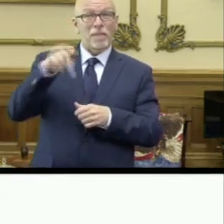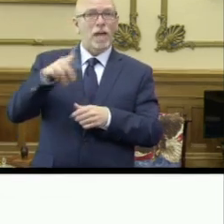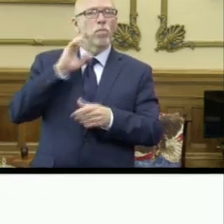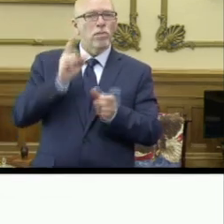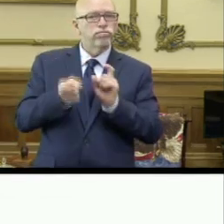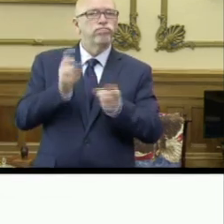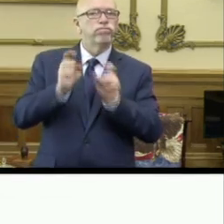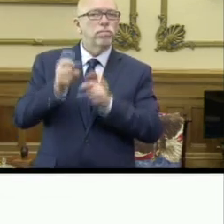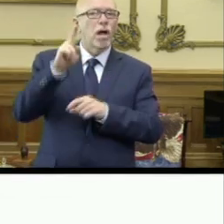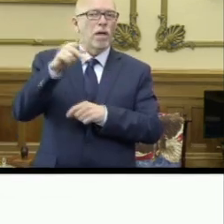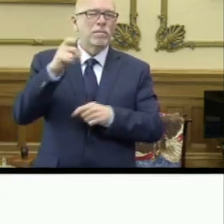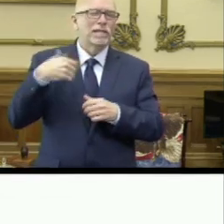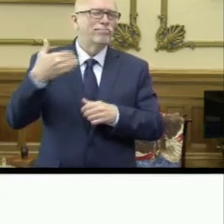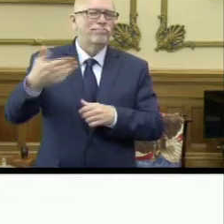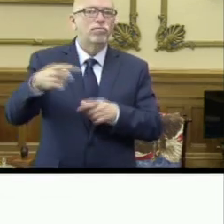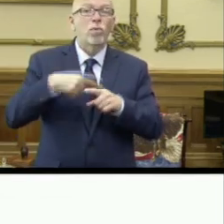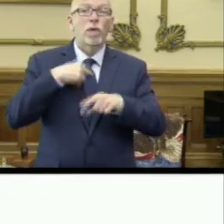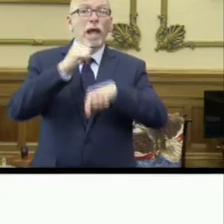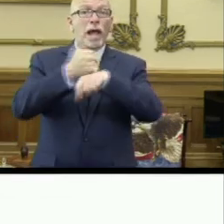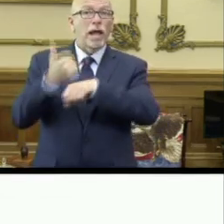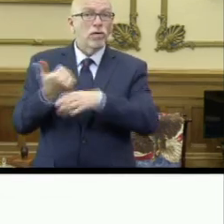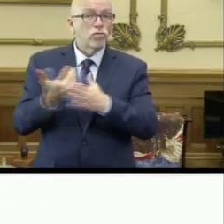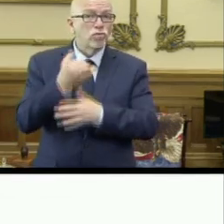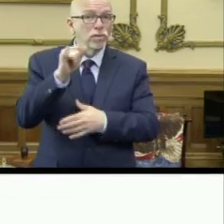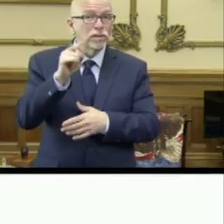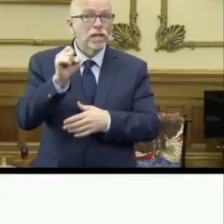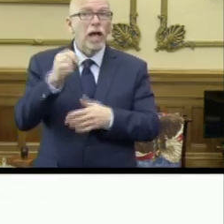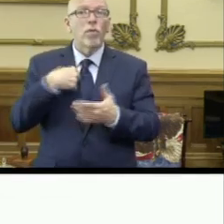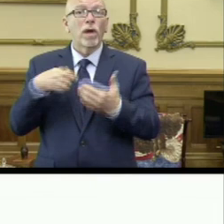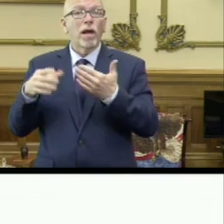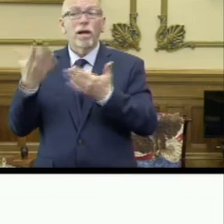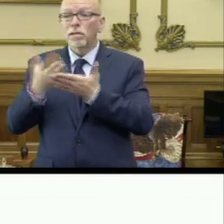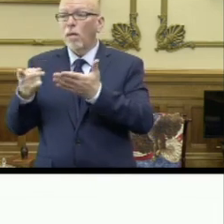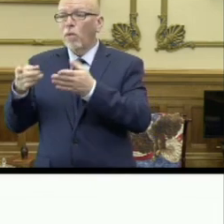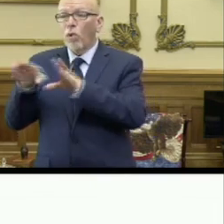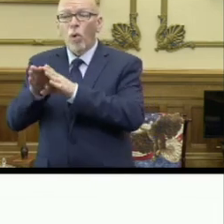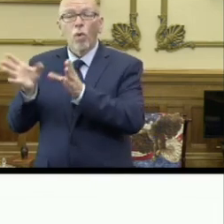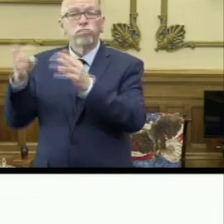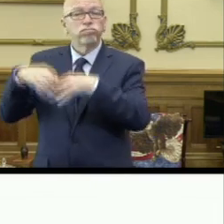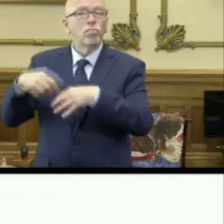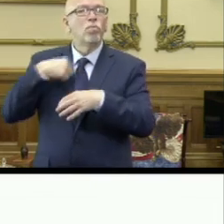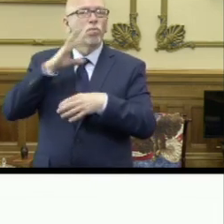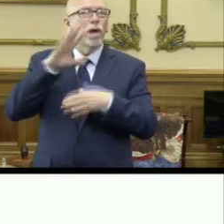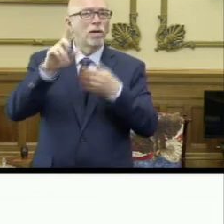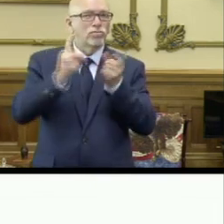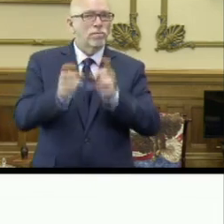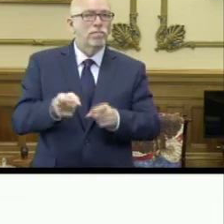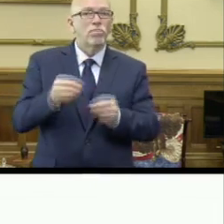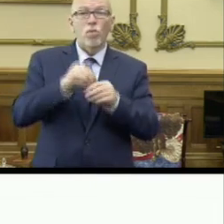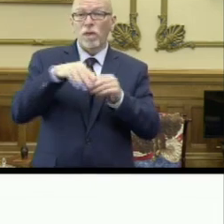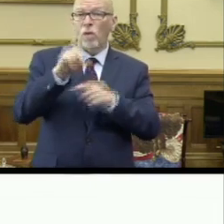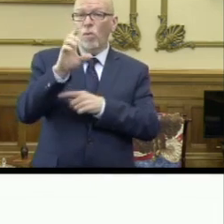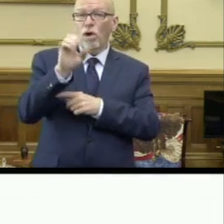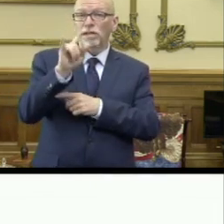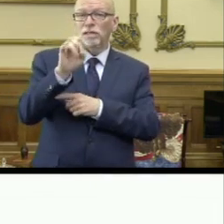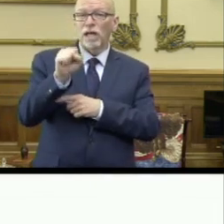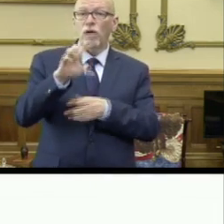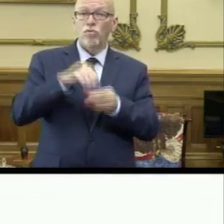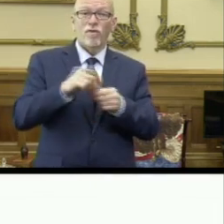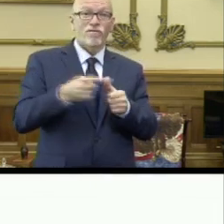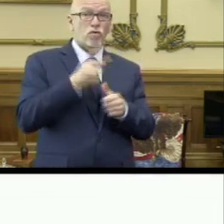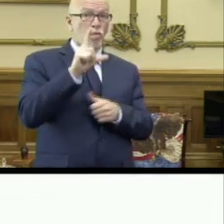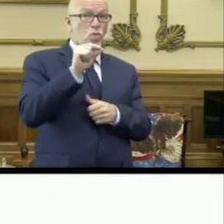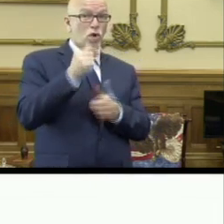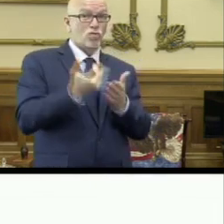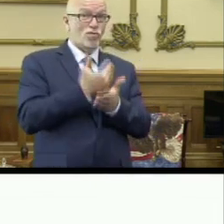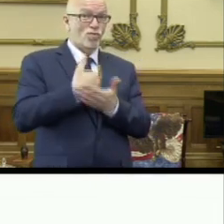be updated as sites are added or closed. More than 100 sites are on the map, including the first 20 sites that